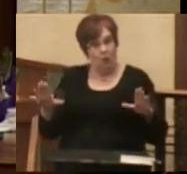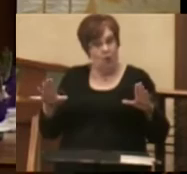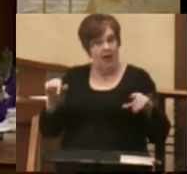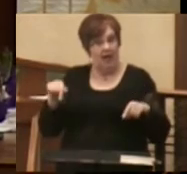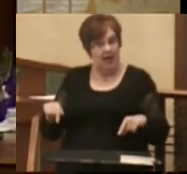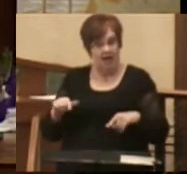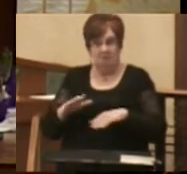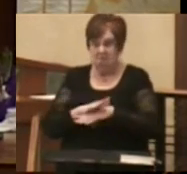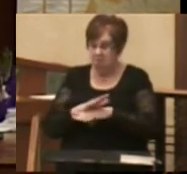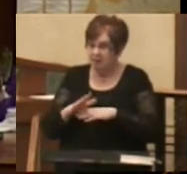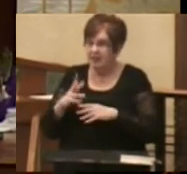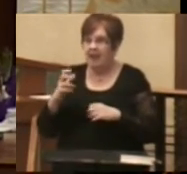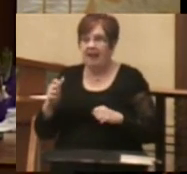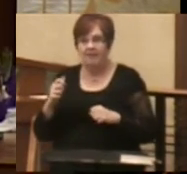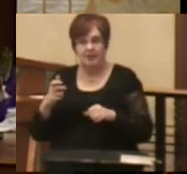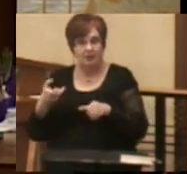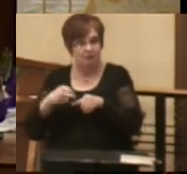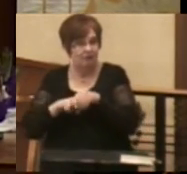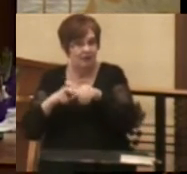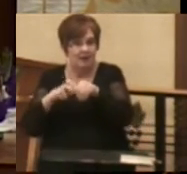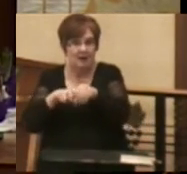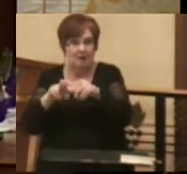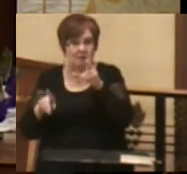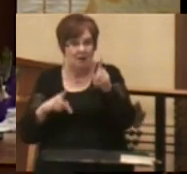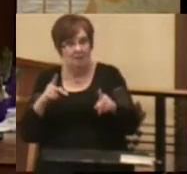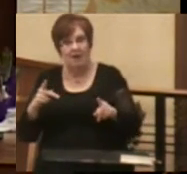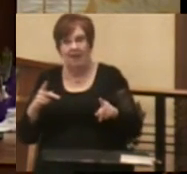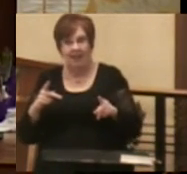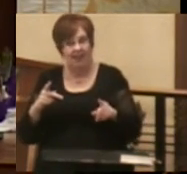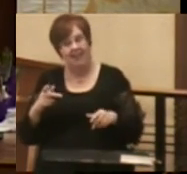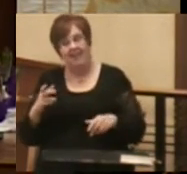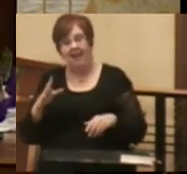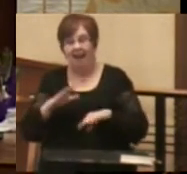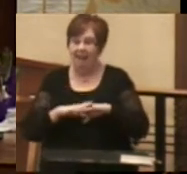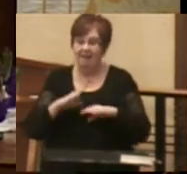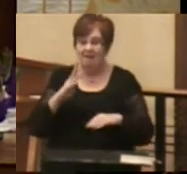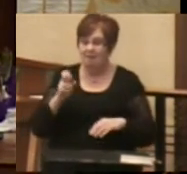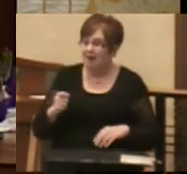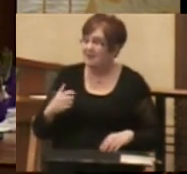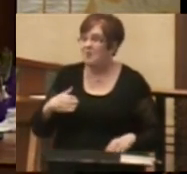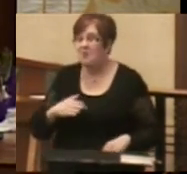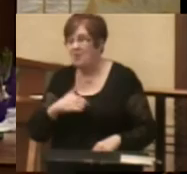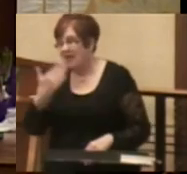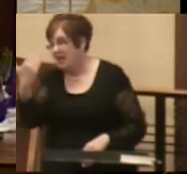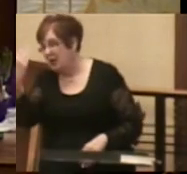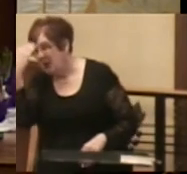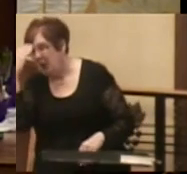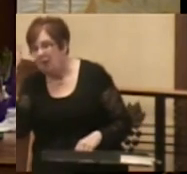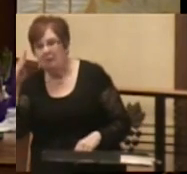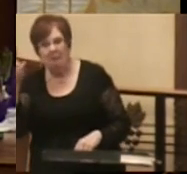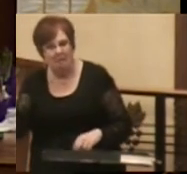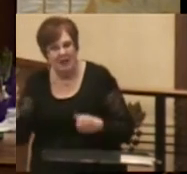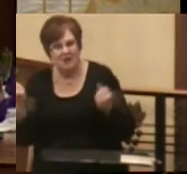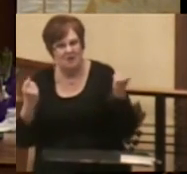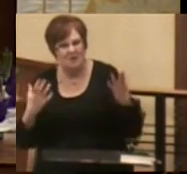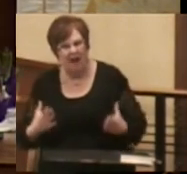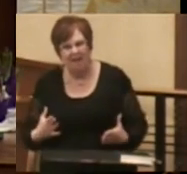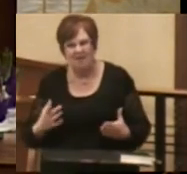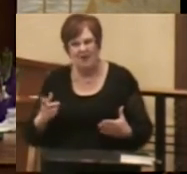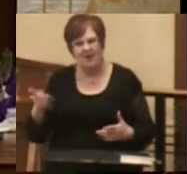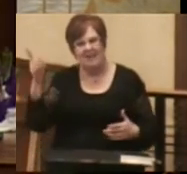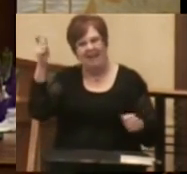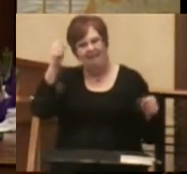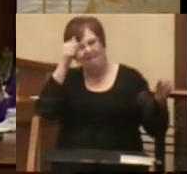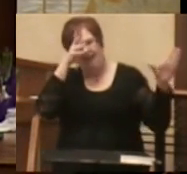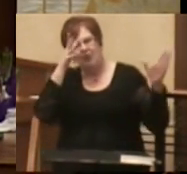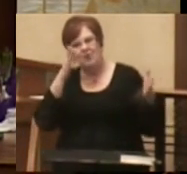bus. People, we know that bus. We know the bus driver. And that Father intends to stop wherever